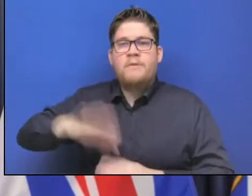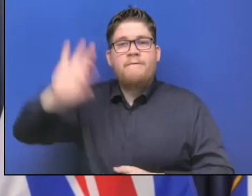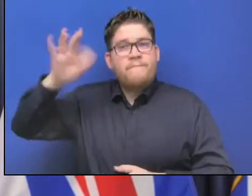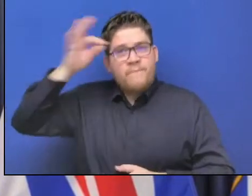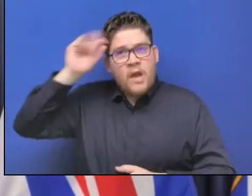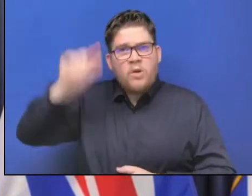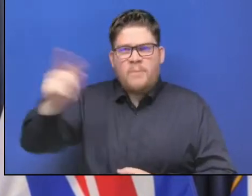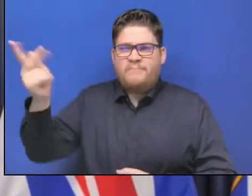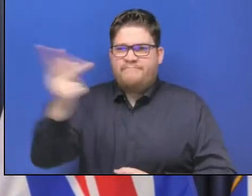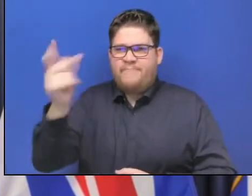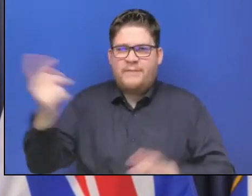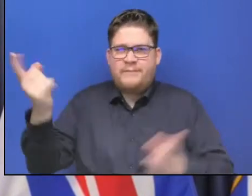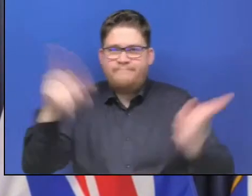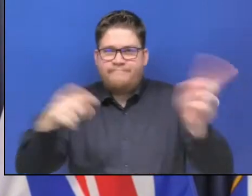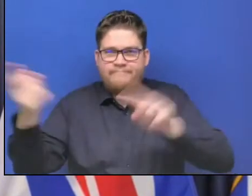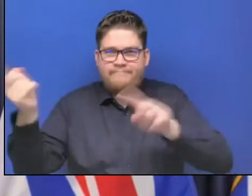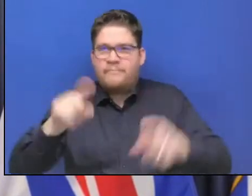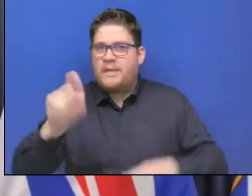question, Lisa Yuzda, City News.